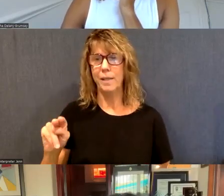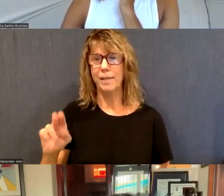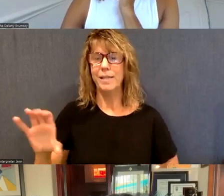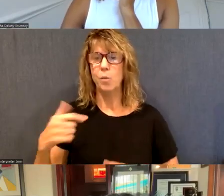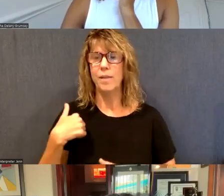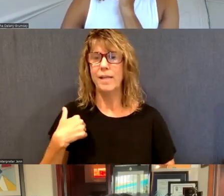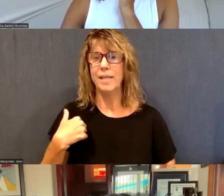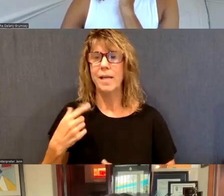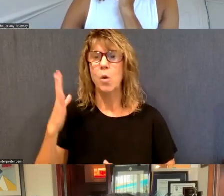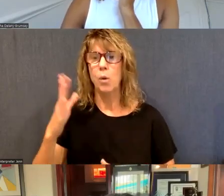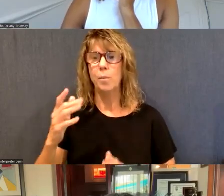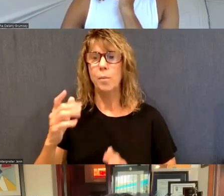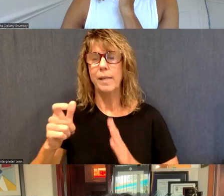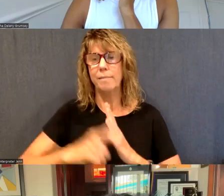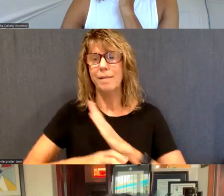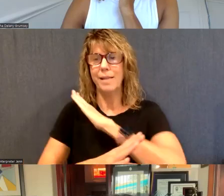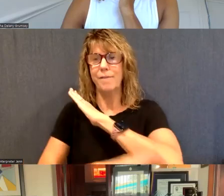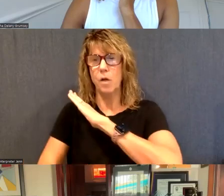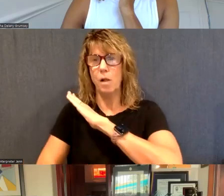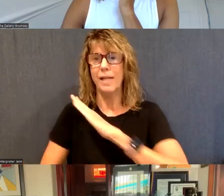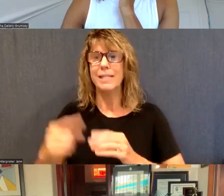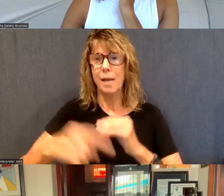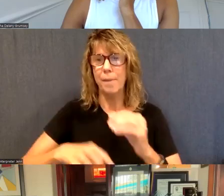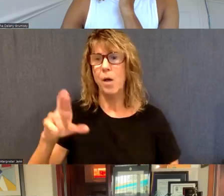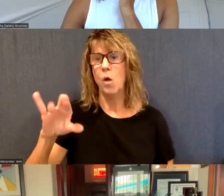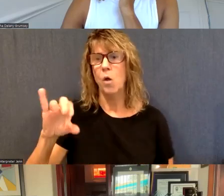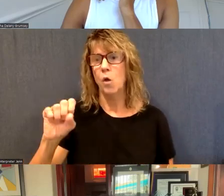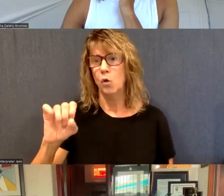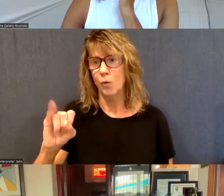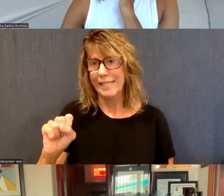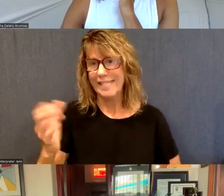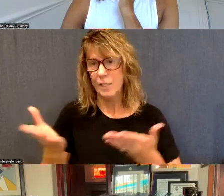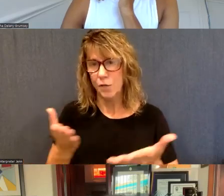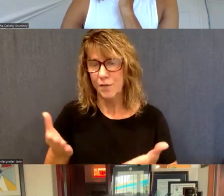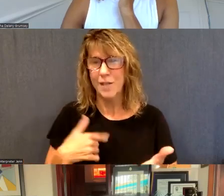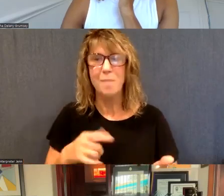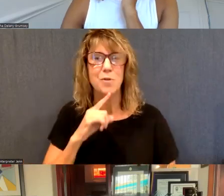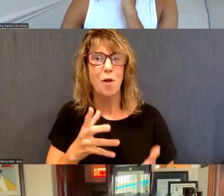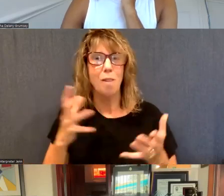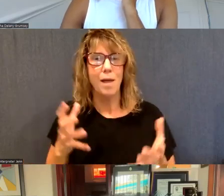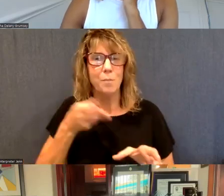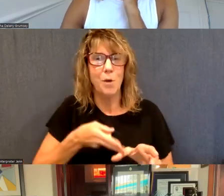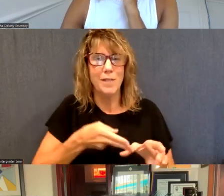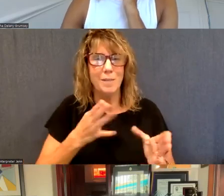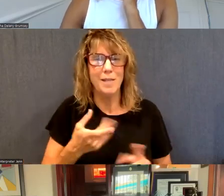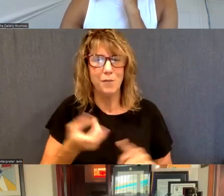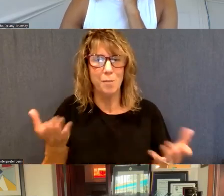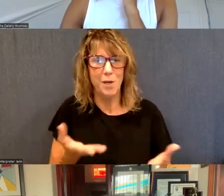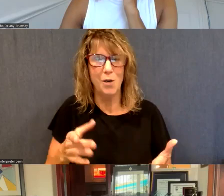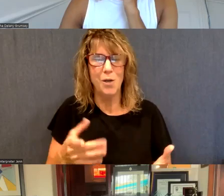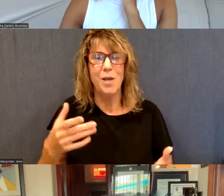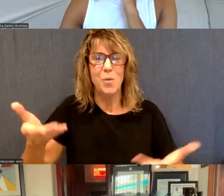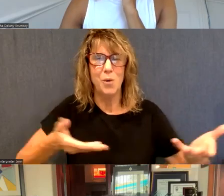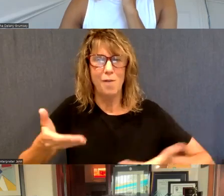Um, and it is on crisis services. So I think there's probably quite a few crisis jam participants who, um, were, um,